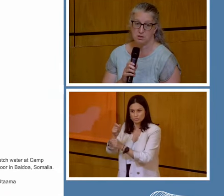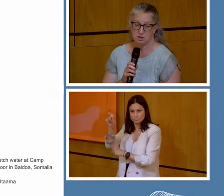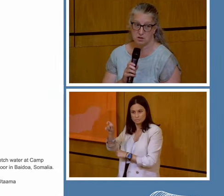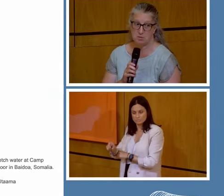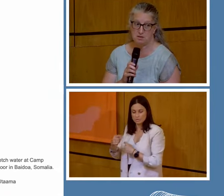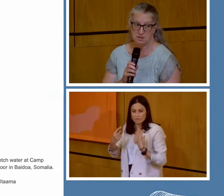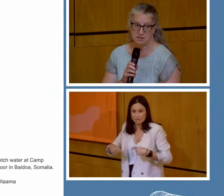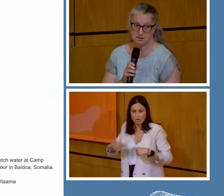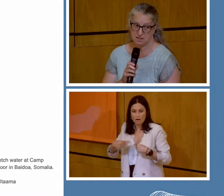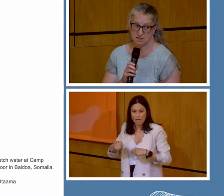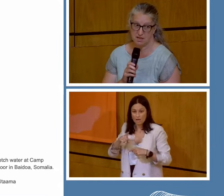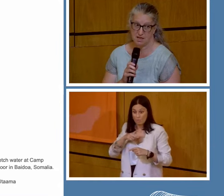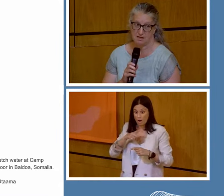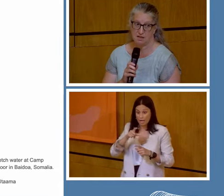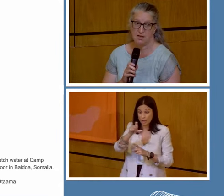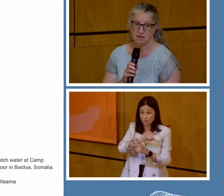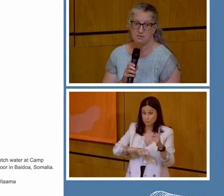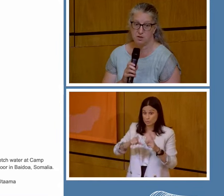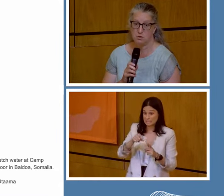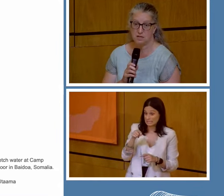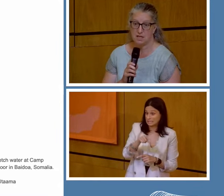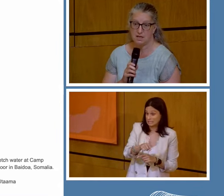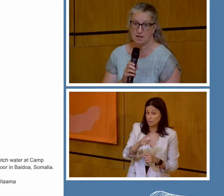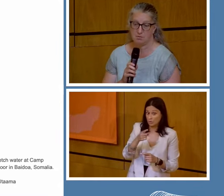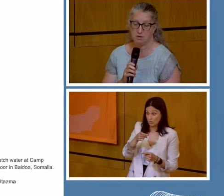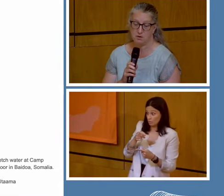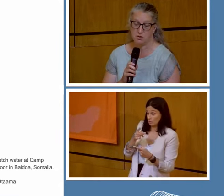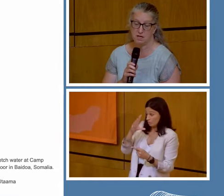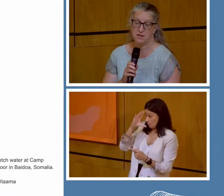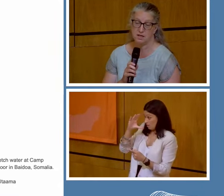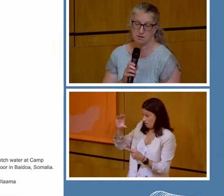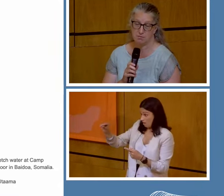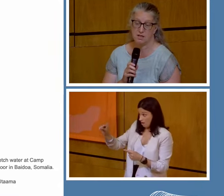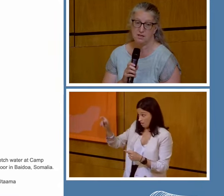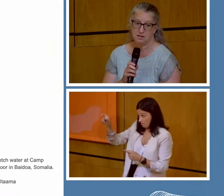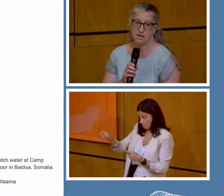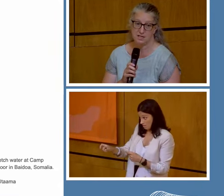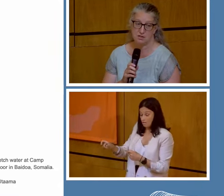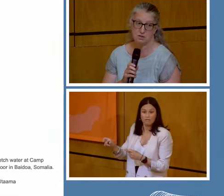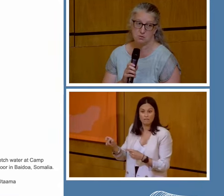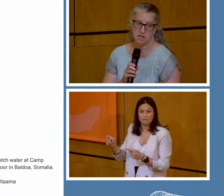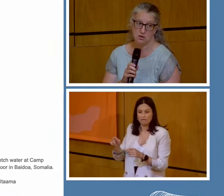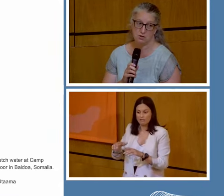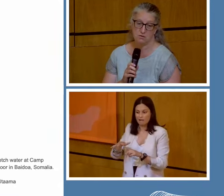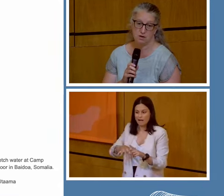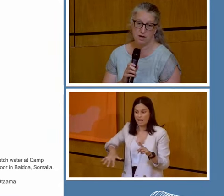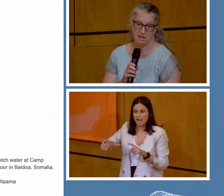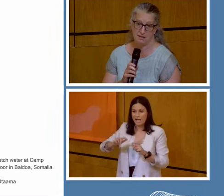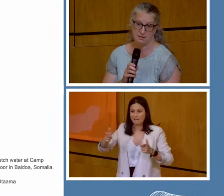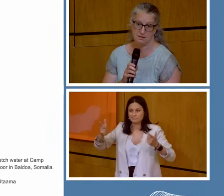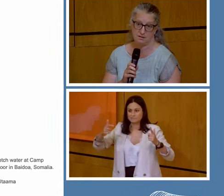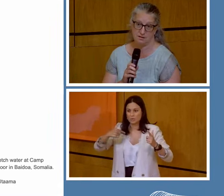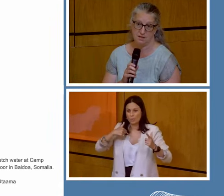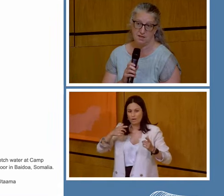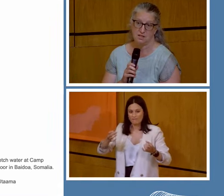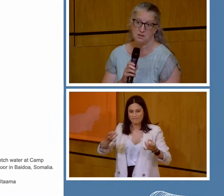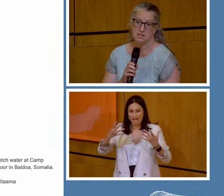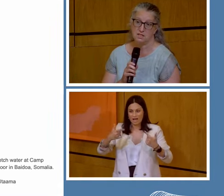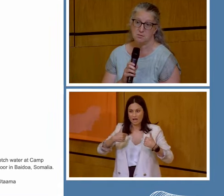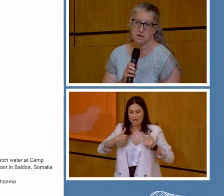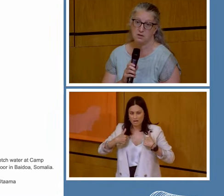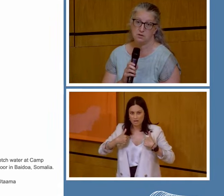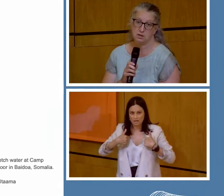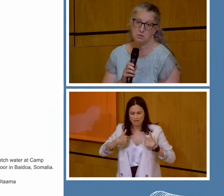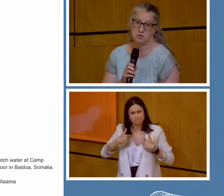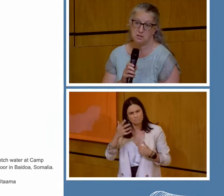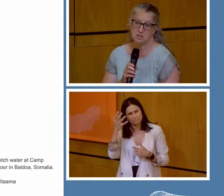because the community said, if you tell him, if you tell them, the landowner will kick us off our land. So